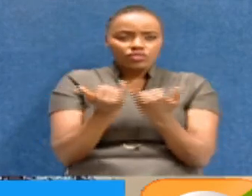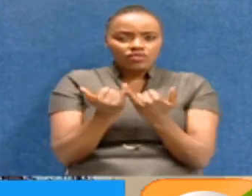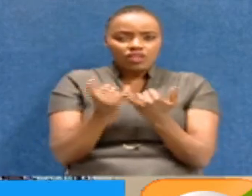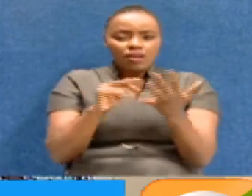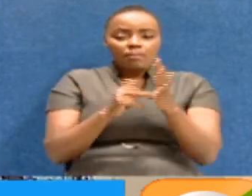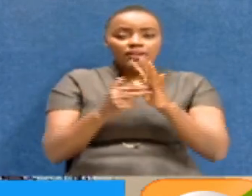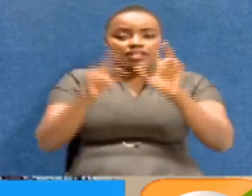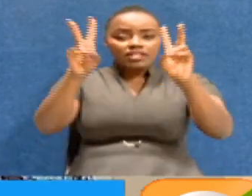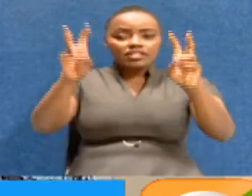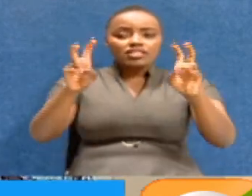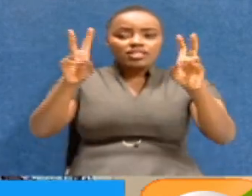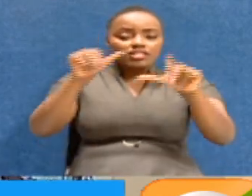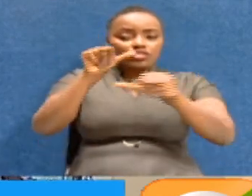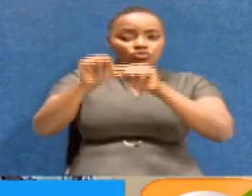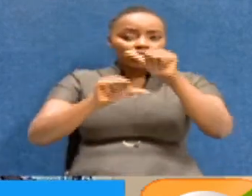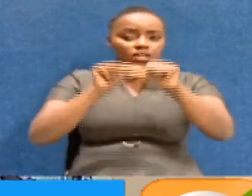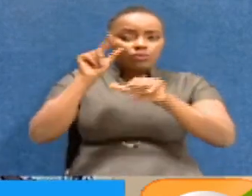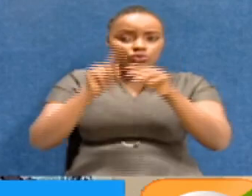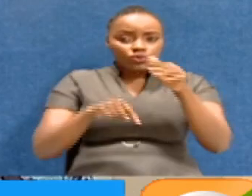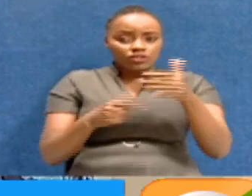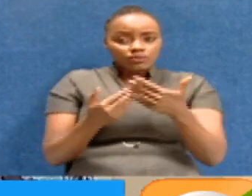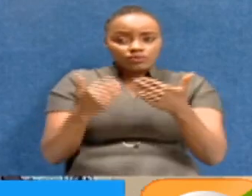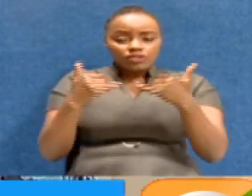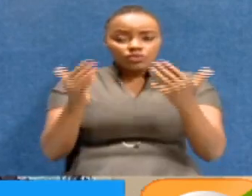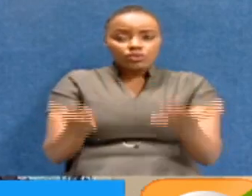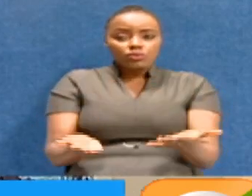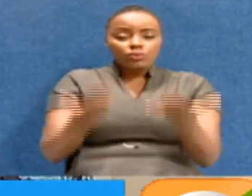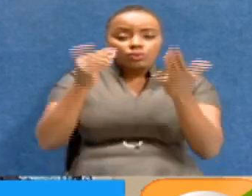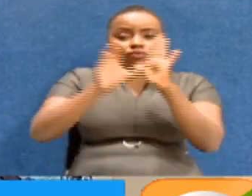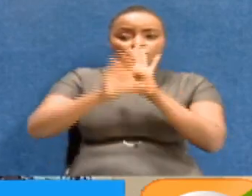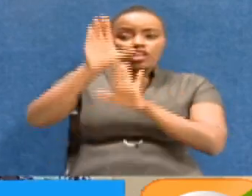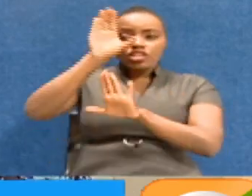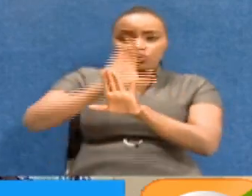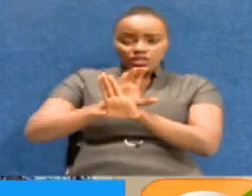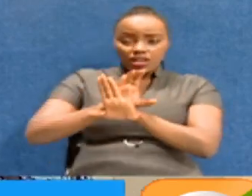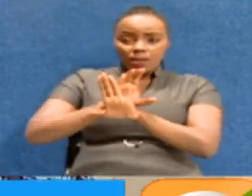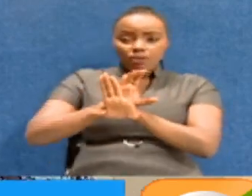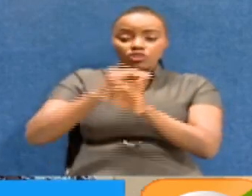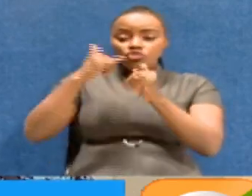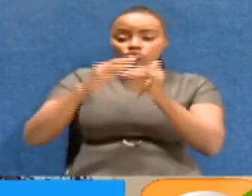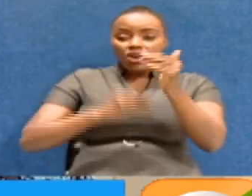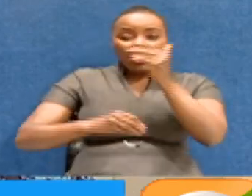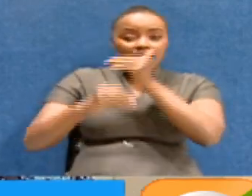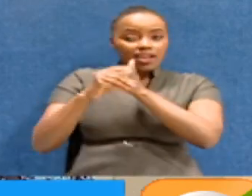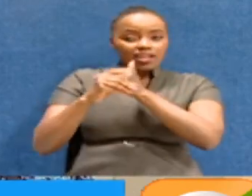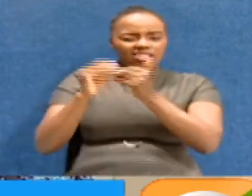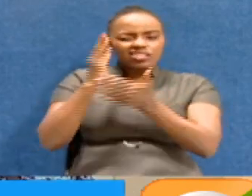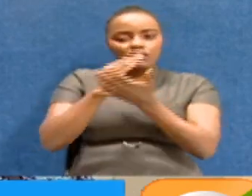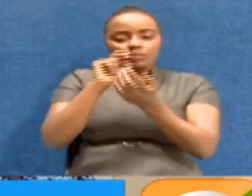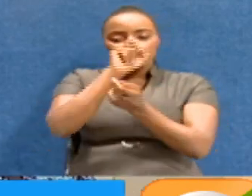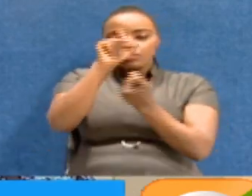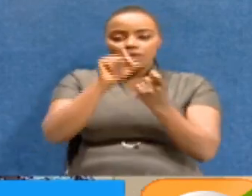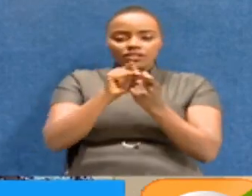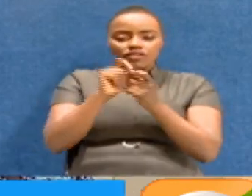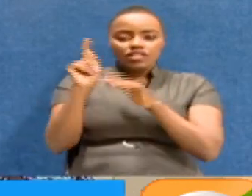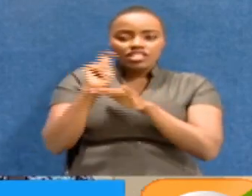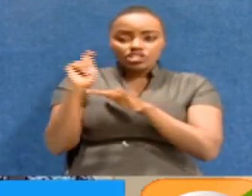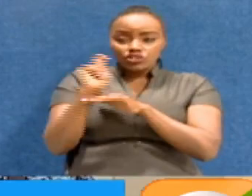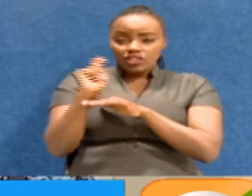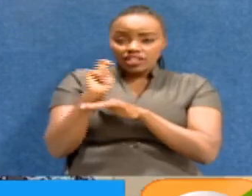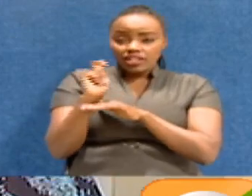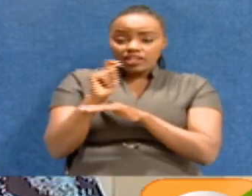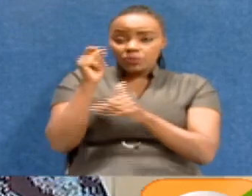it's an issue of improving the curriculum to add certain training